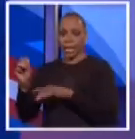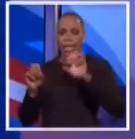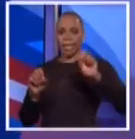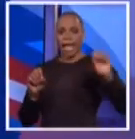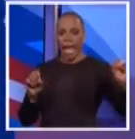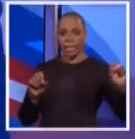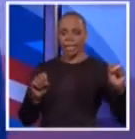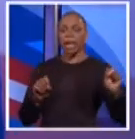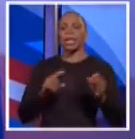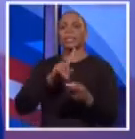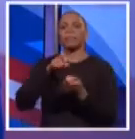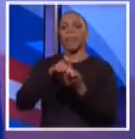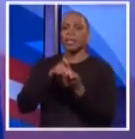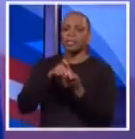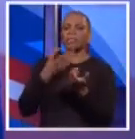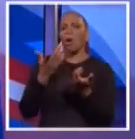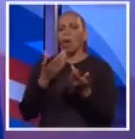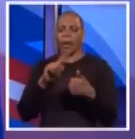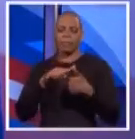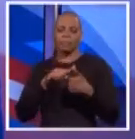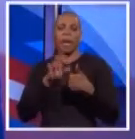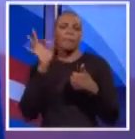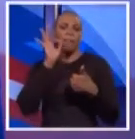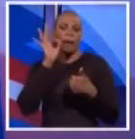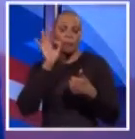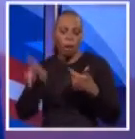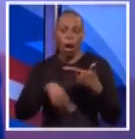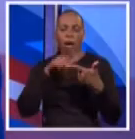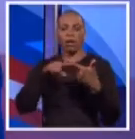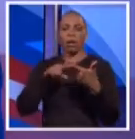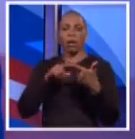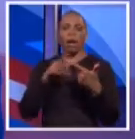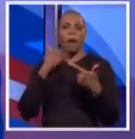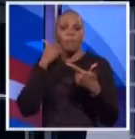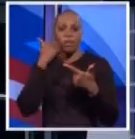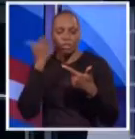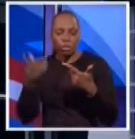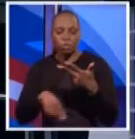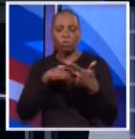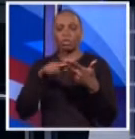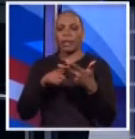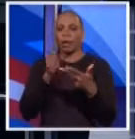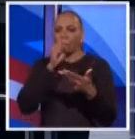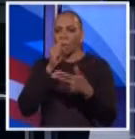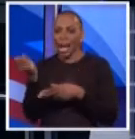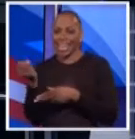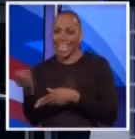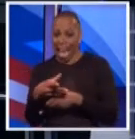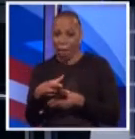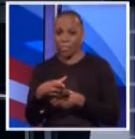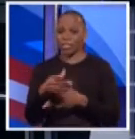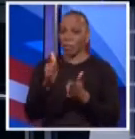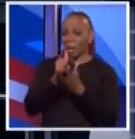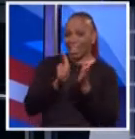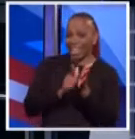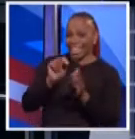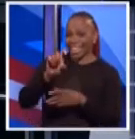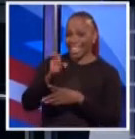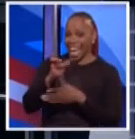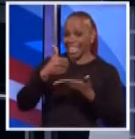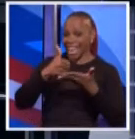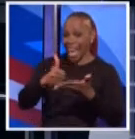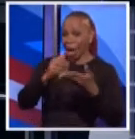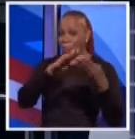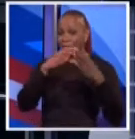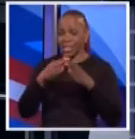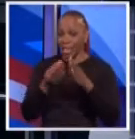vices, like marijuana, prostitution, and gambling, be legalized and taxed to help the city coffers the way they are in many